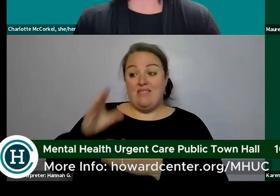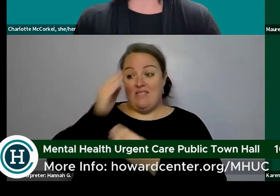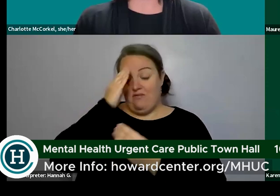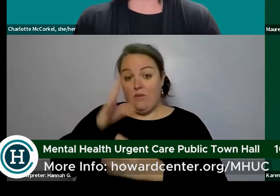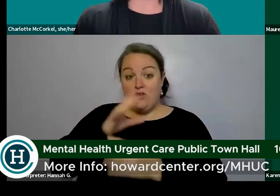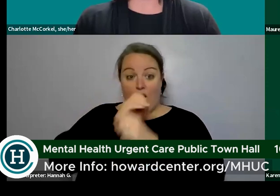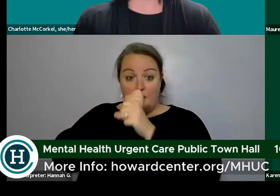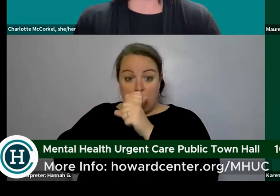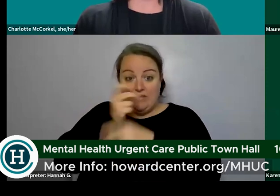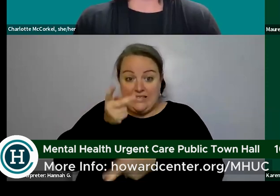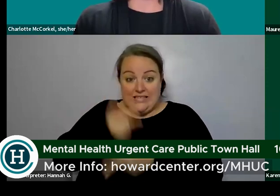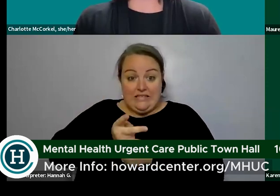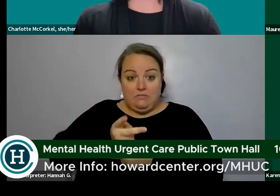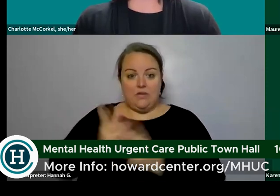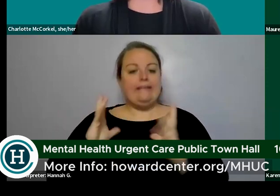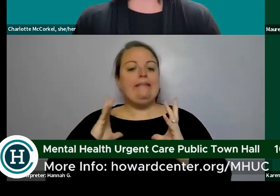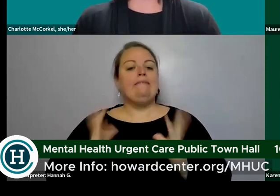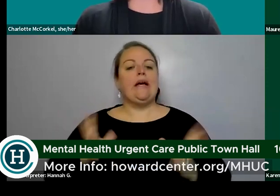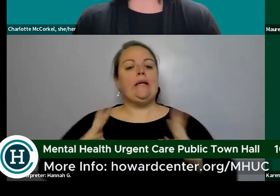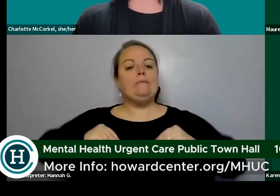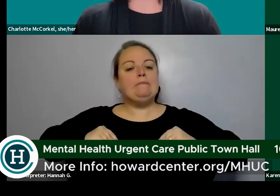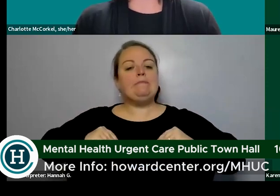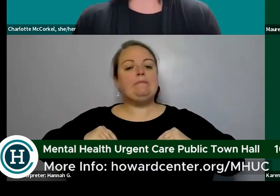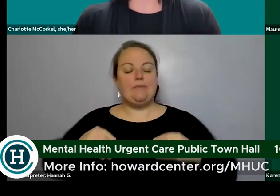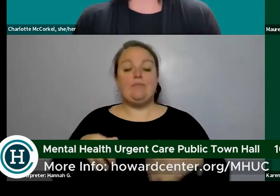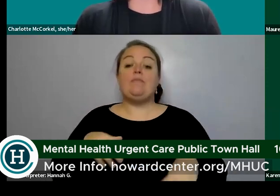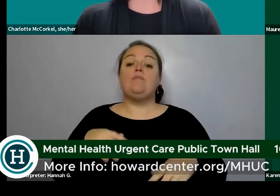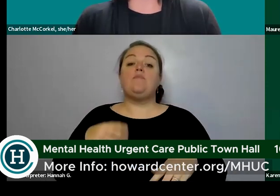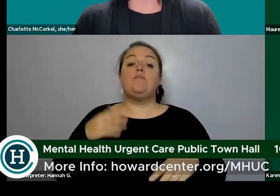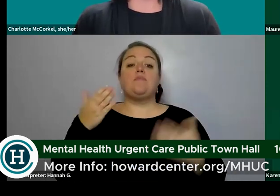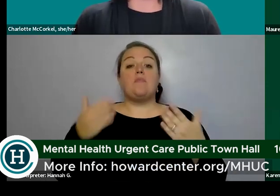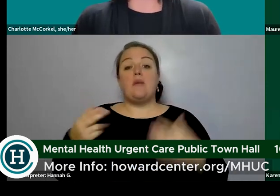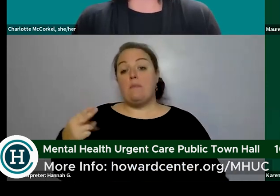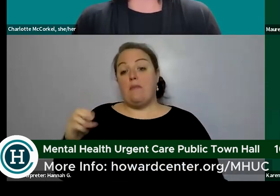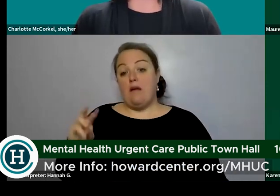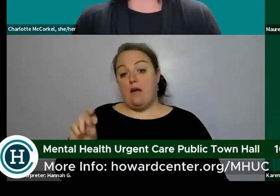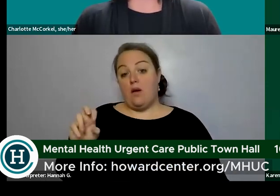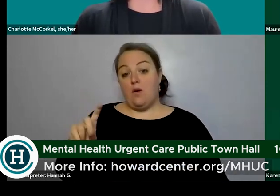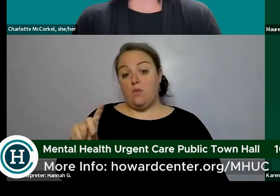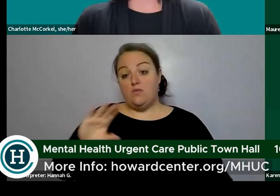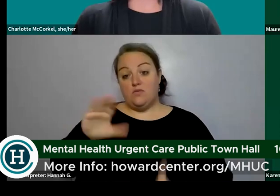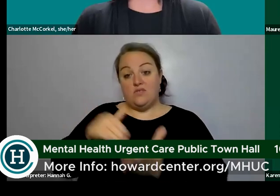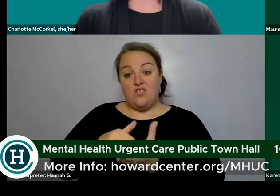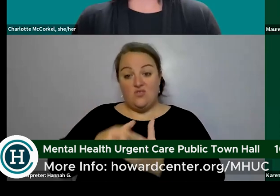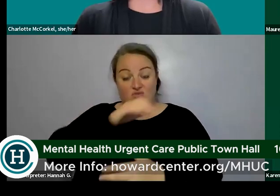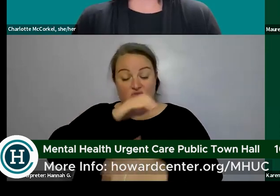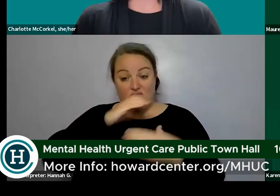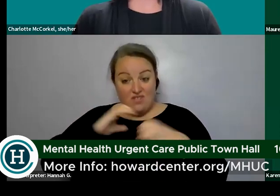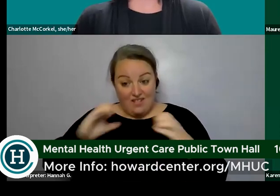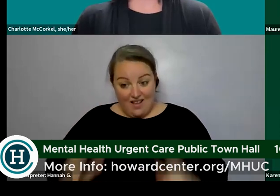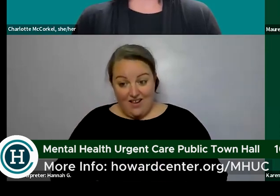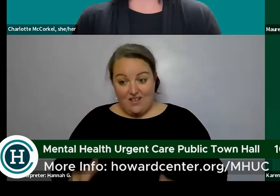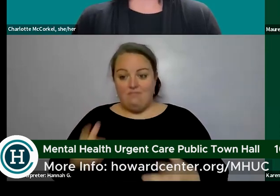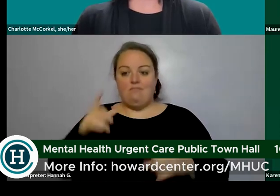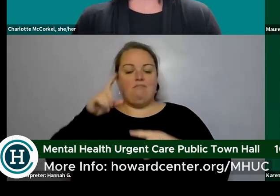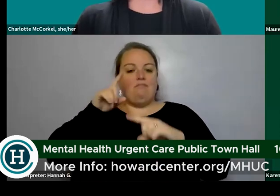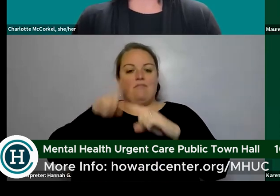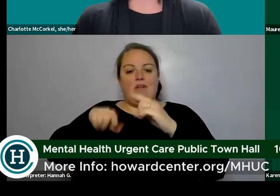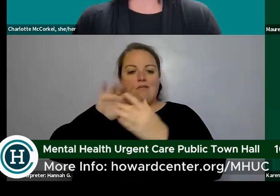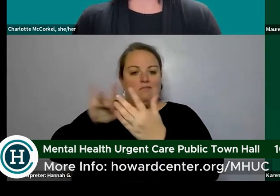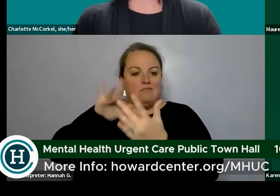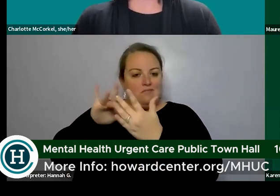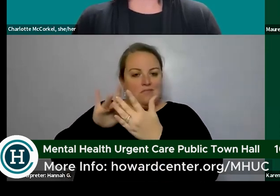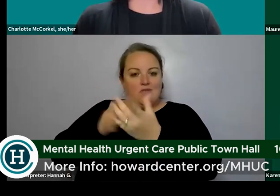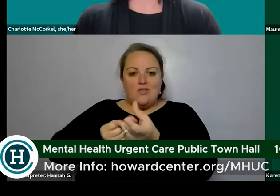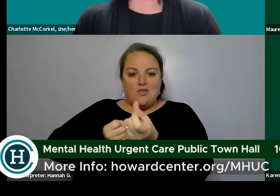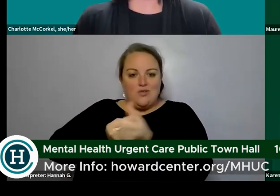that is absolutely fine if someone is a howard center client and they um aren't able to reach their supports in that